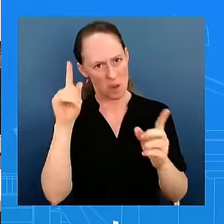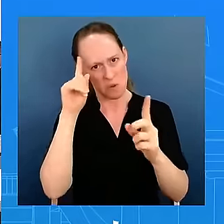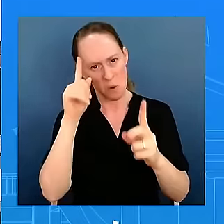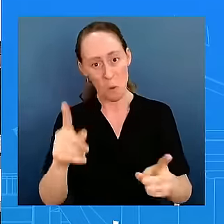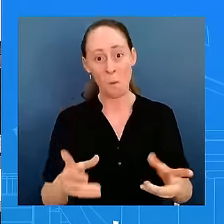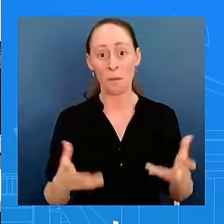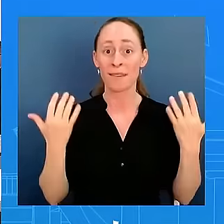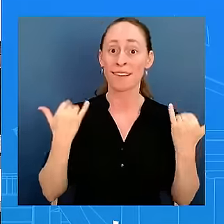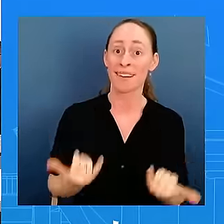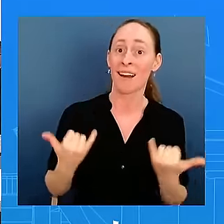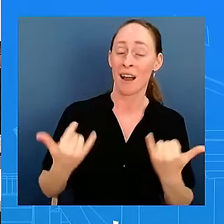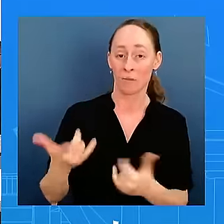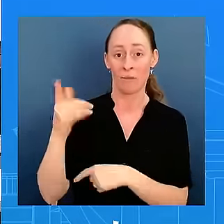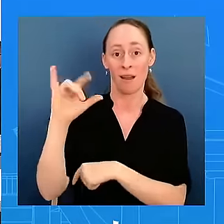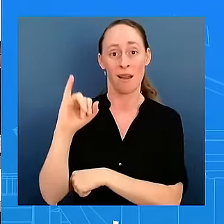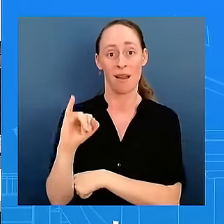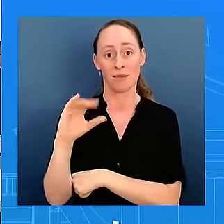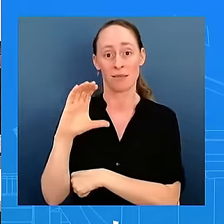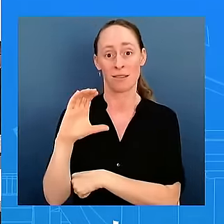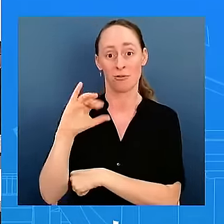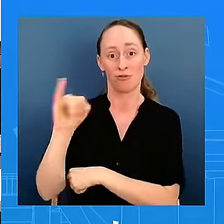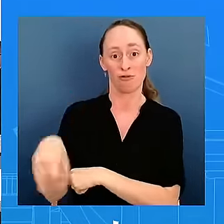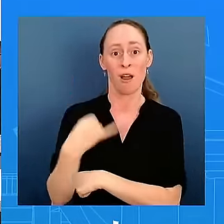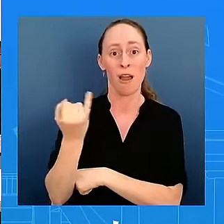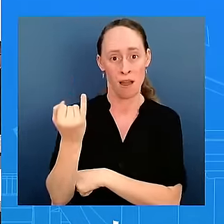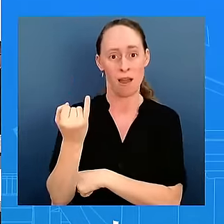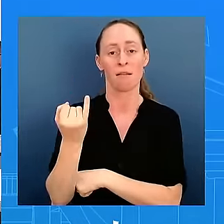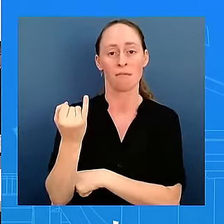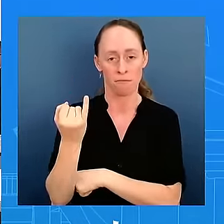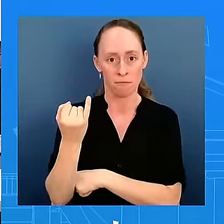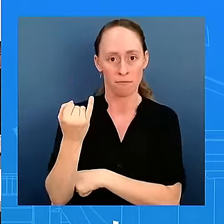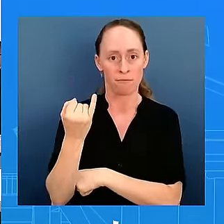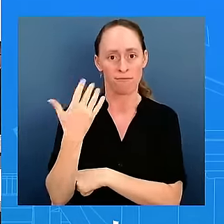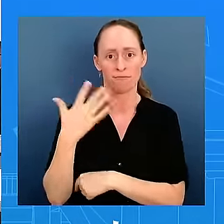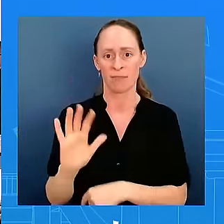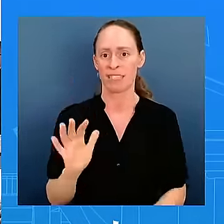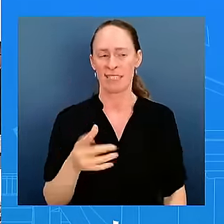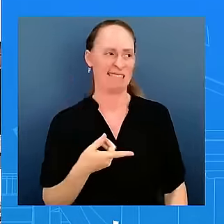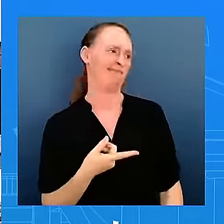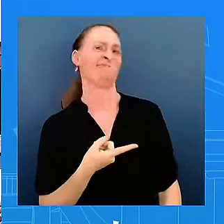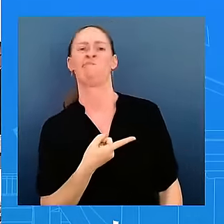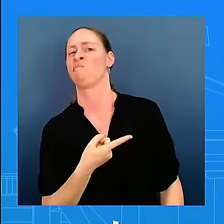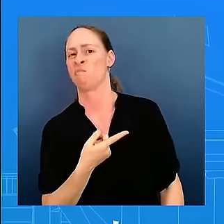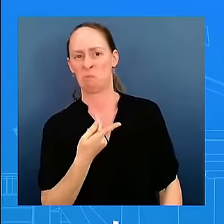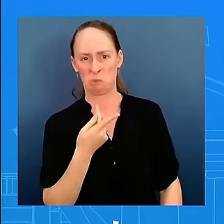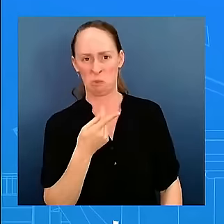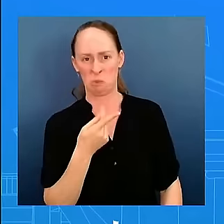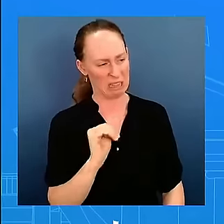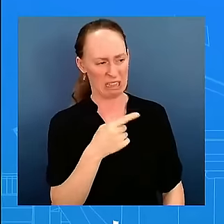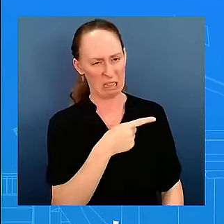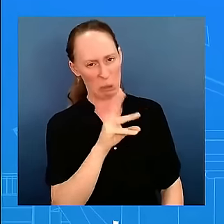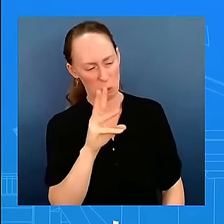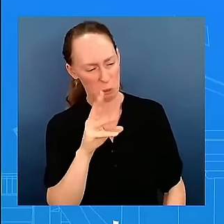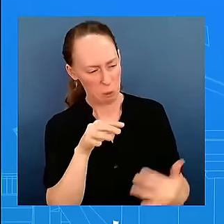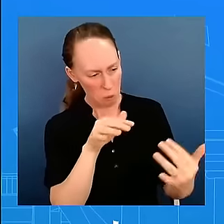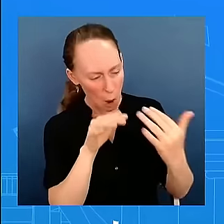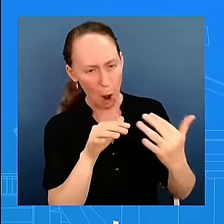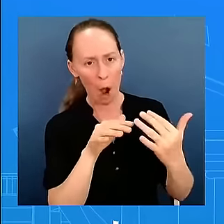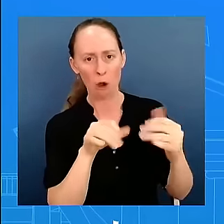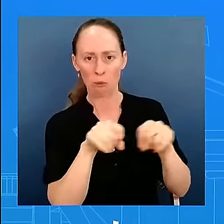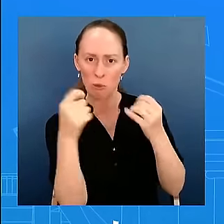Isn't posting an alleged war criminal in the Oval Office undermining of credibility and moral authority? No, because we don't consider him a war criminal.